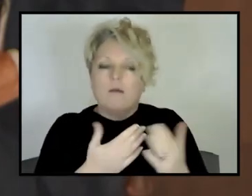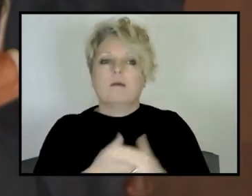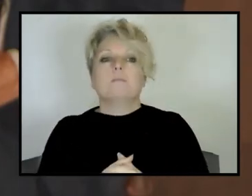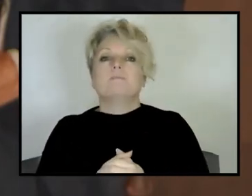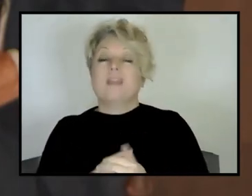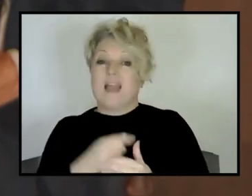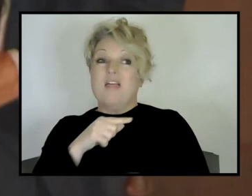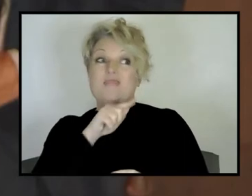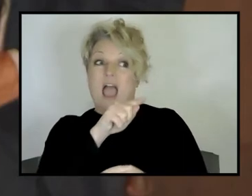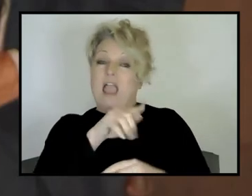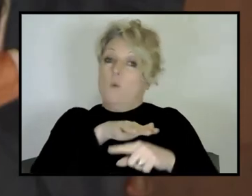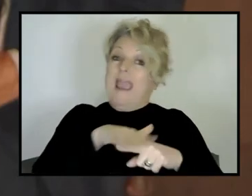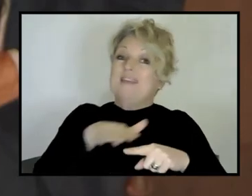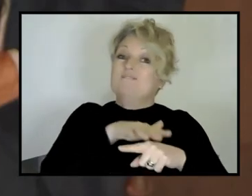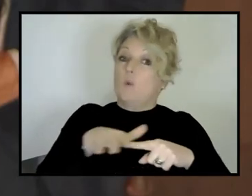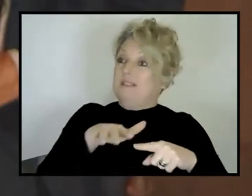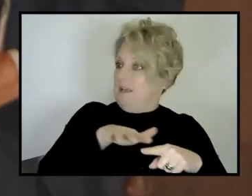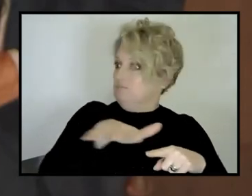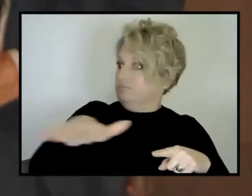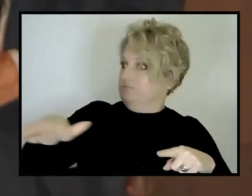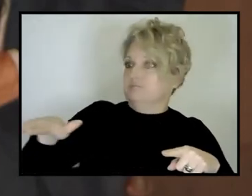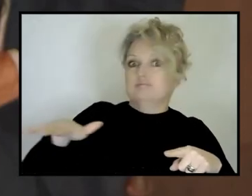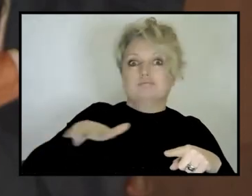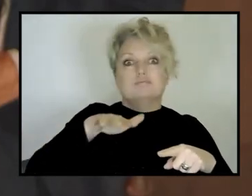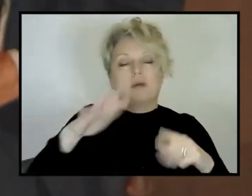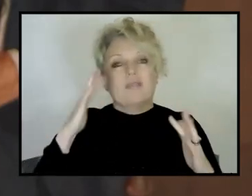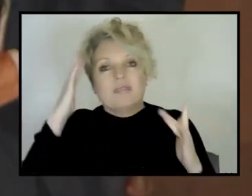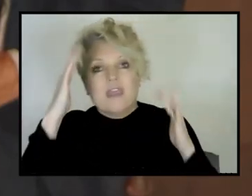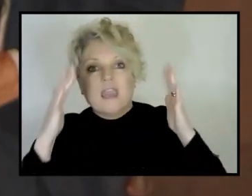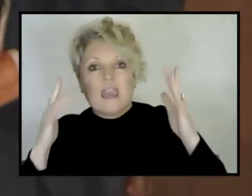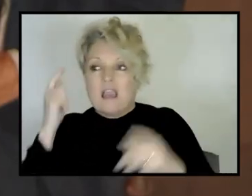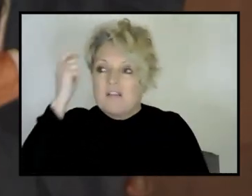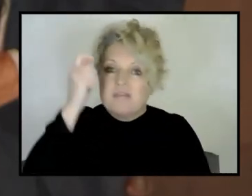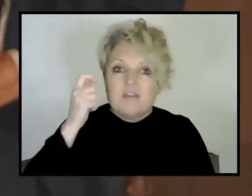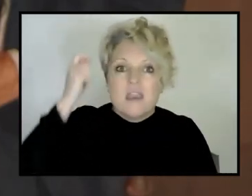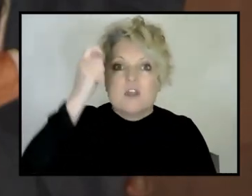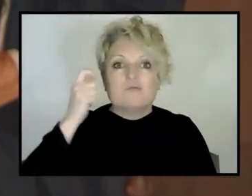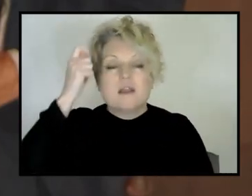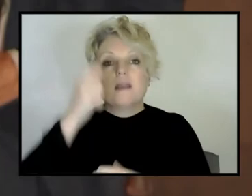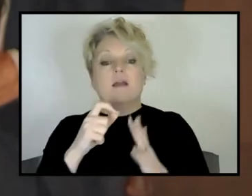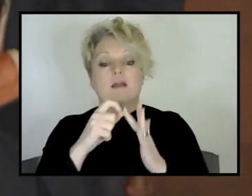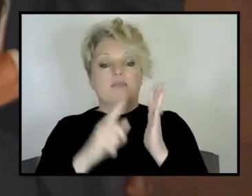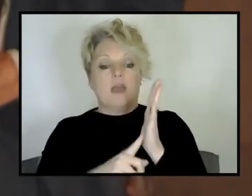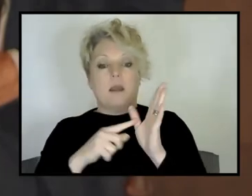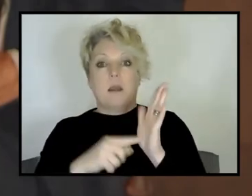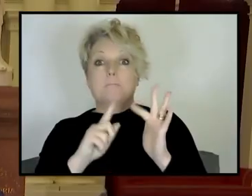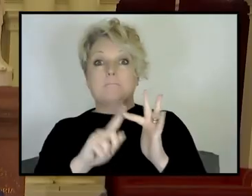the, the thought process at, at the time. Um, as Andy said, when plate tectonics comes along and you go, oh, it all starts to kind